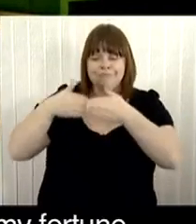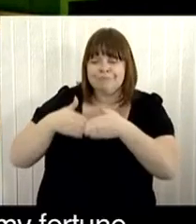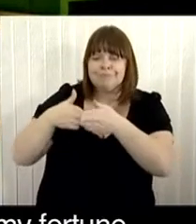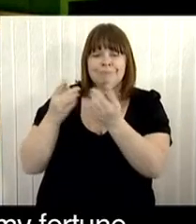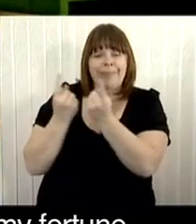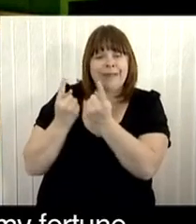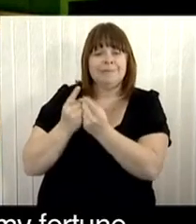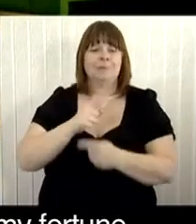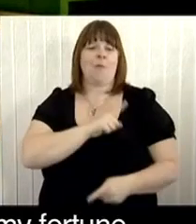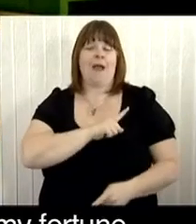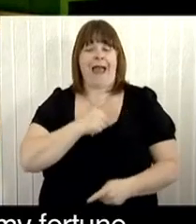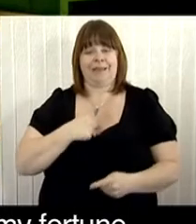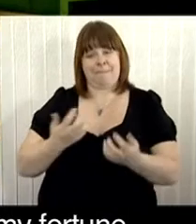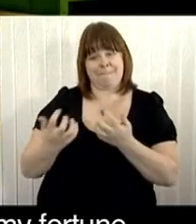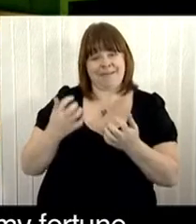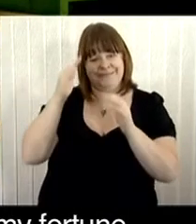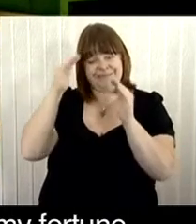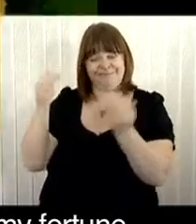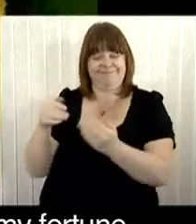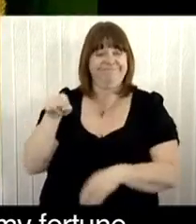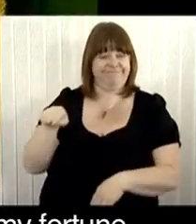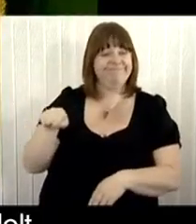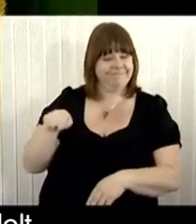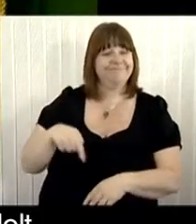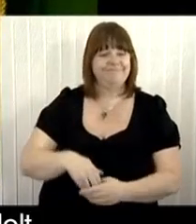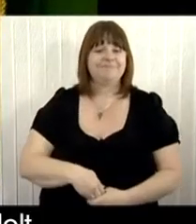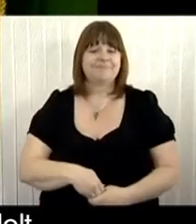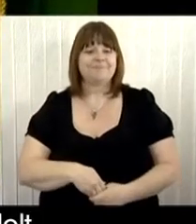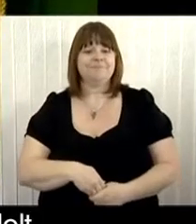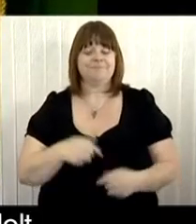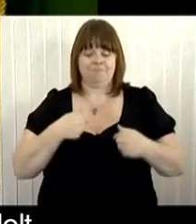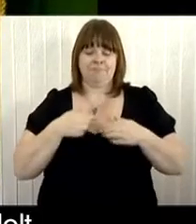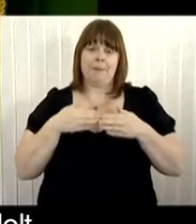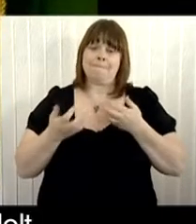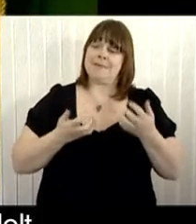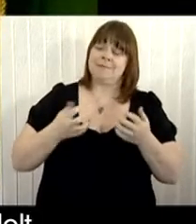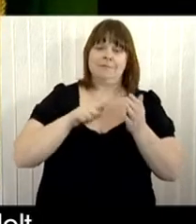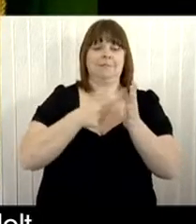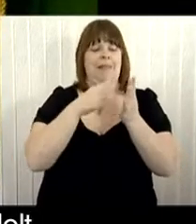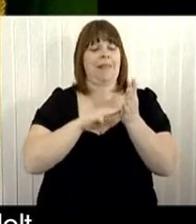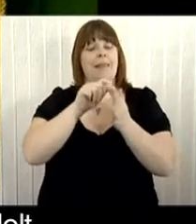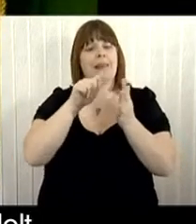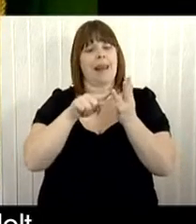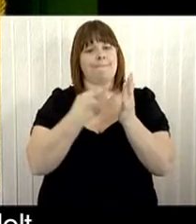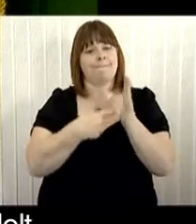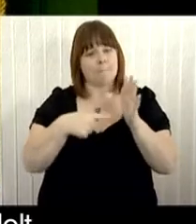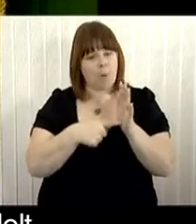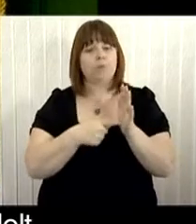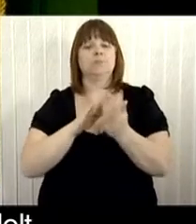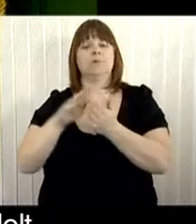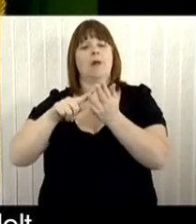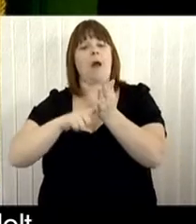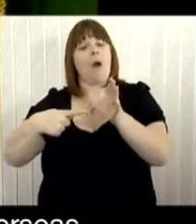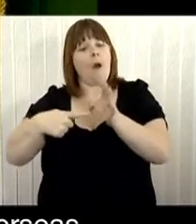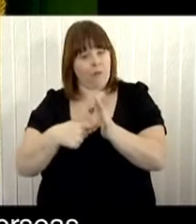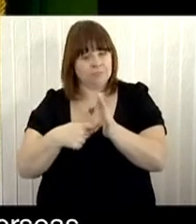That's because that's where I made my fortune. The ships of Lamport and Holt sail throughout the world,